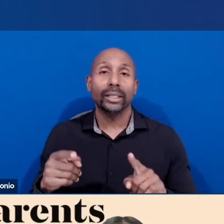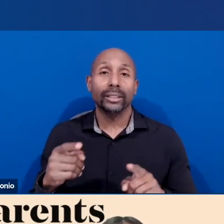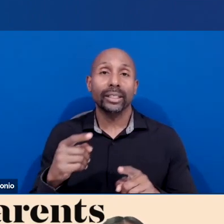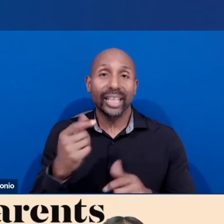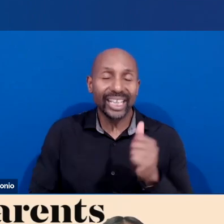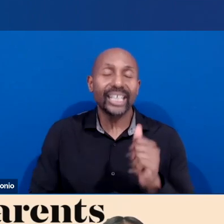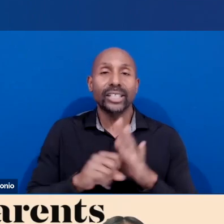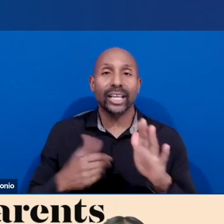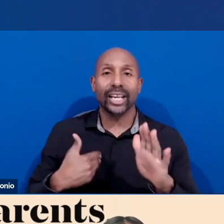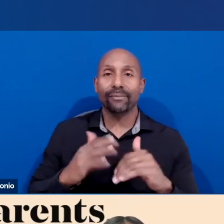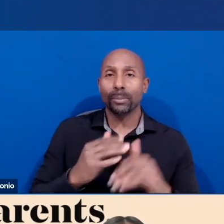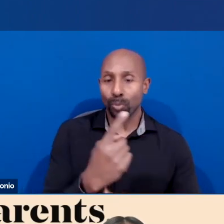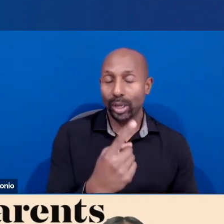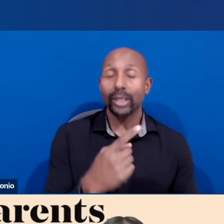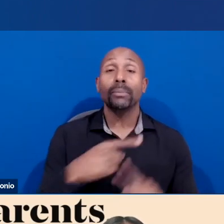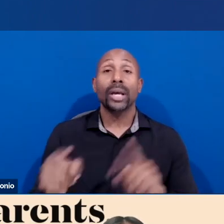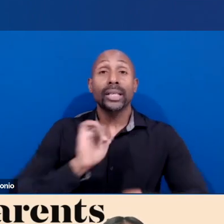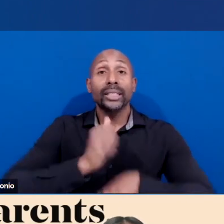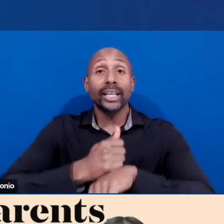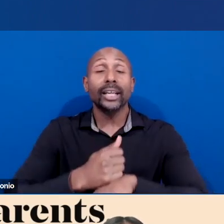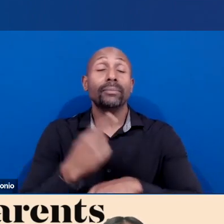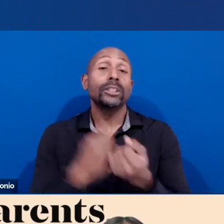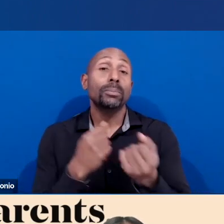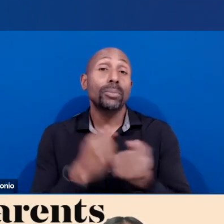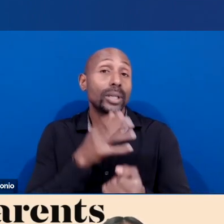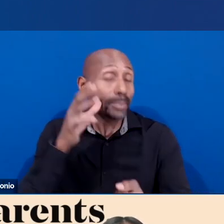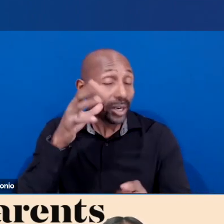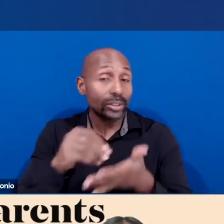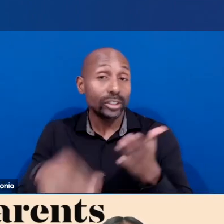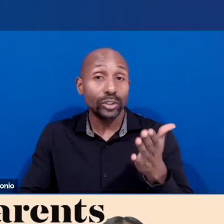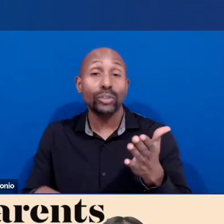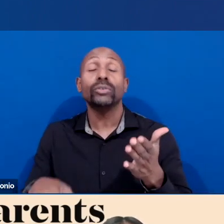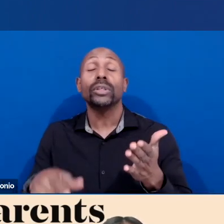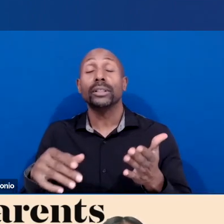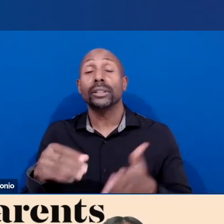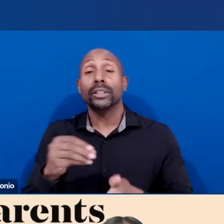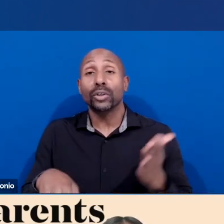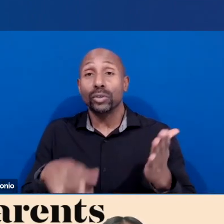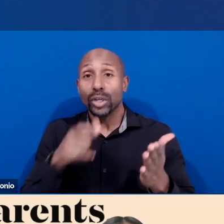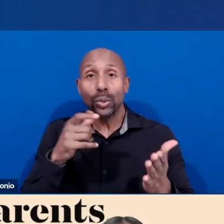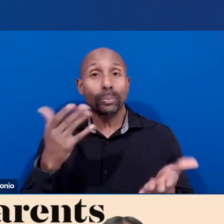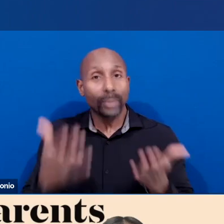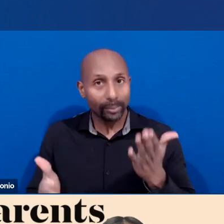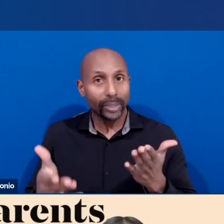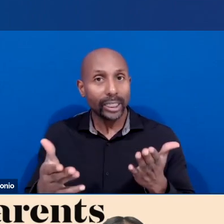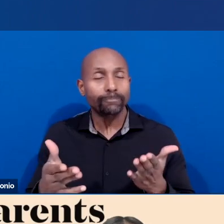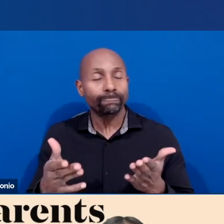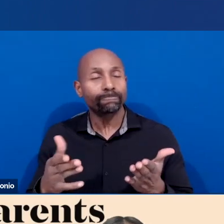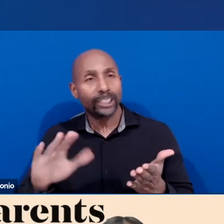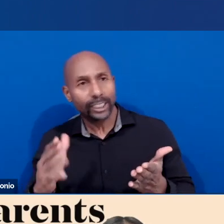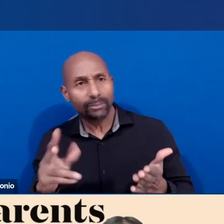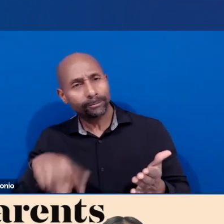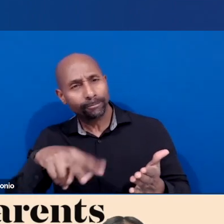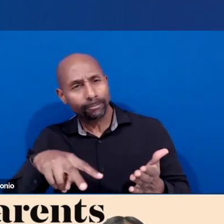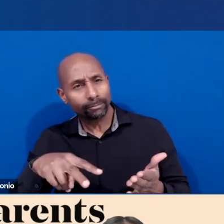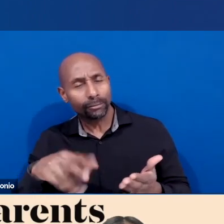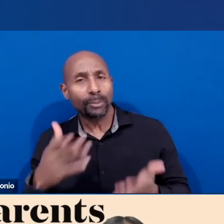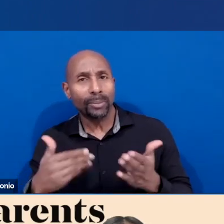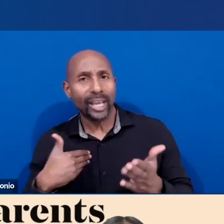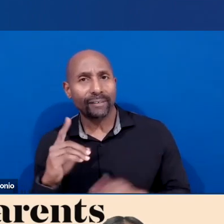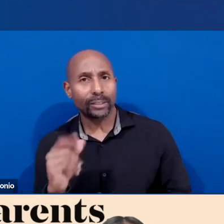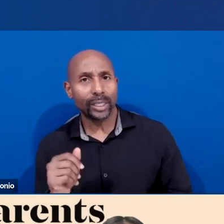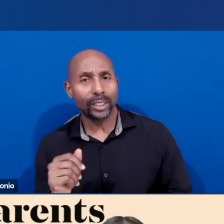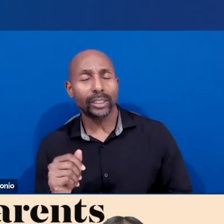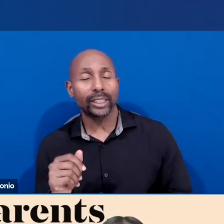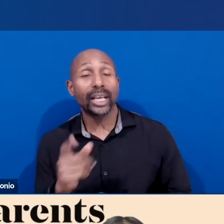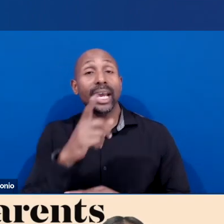support parents of children with or suspected of having a disability, but they'll listen to you and help you